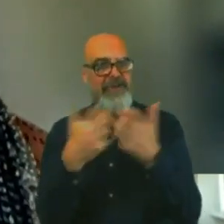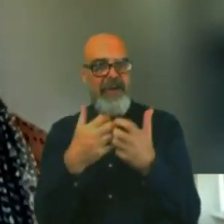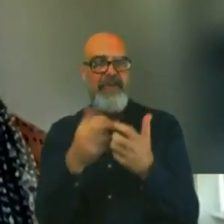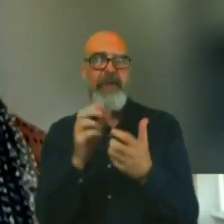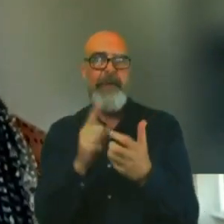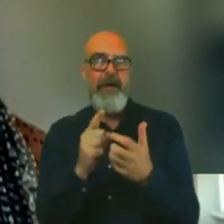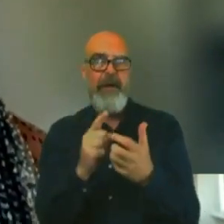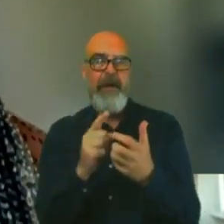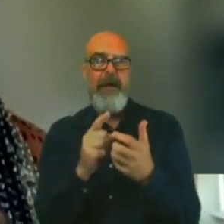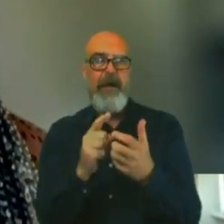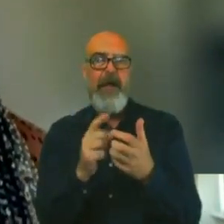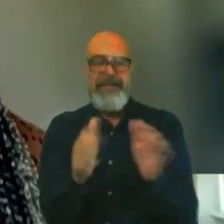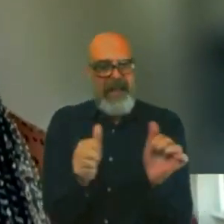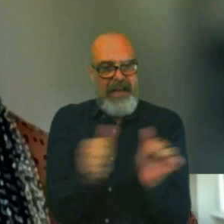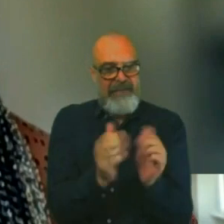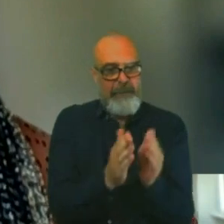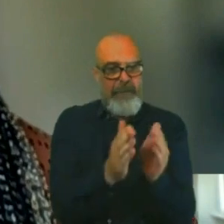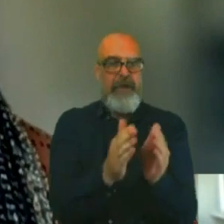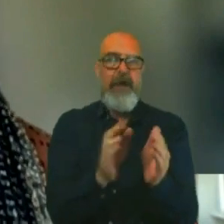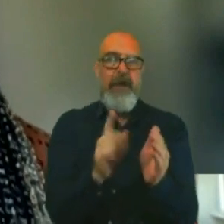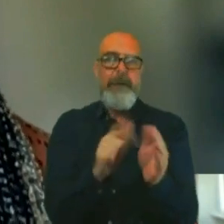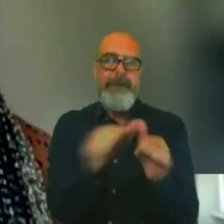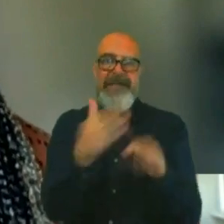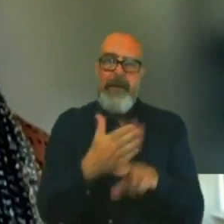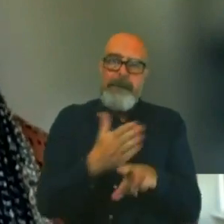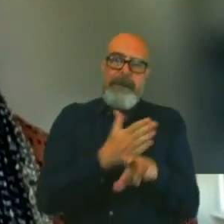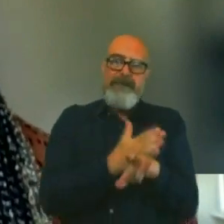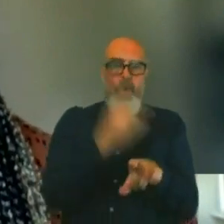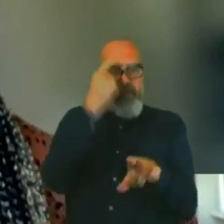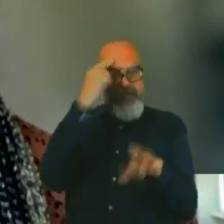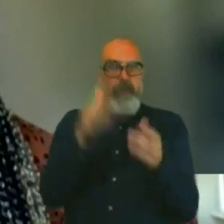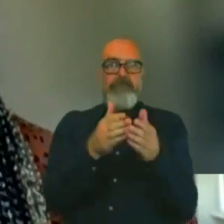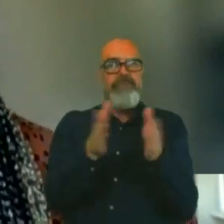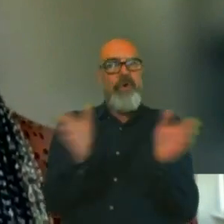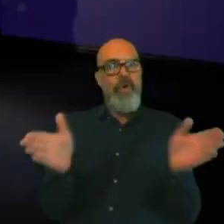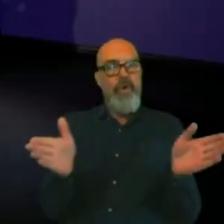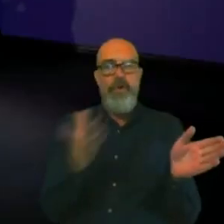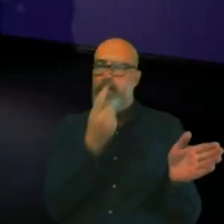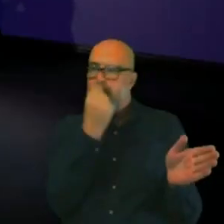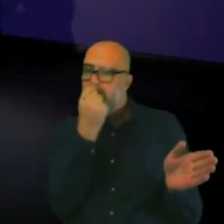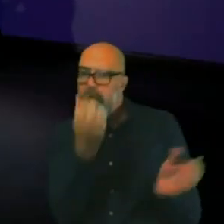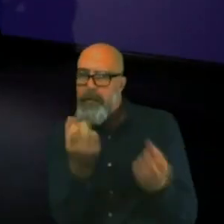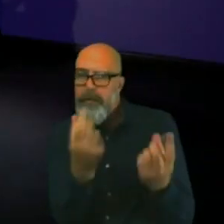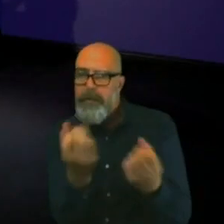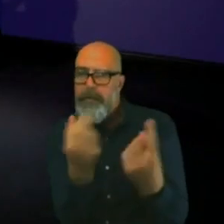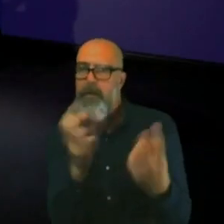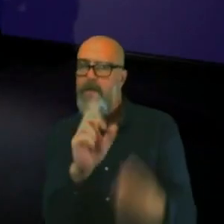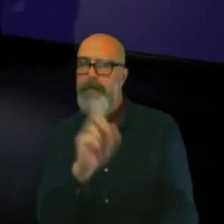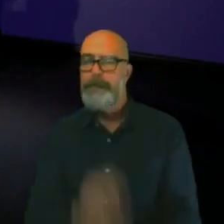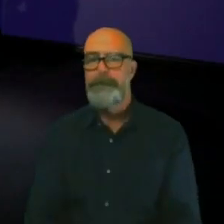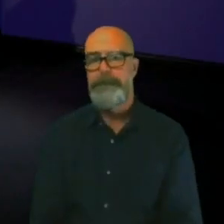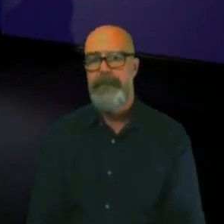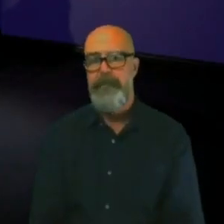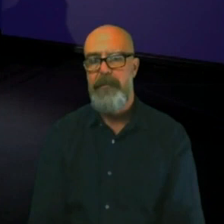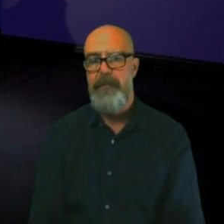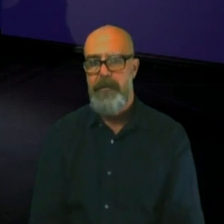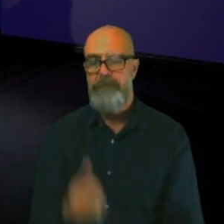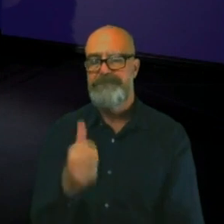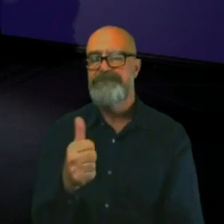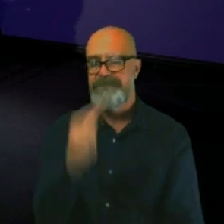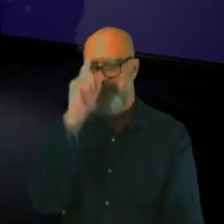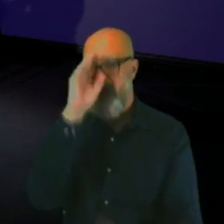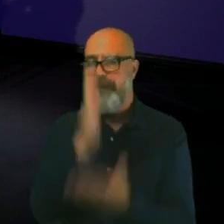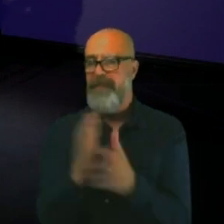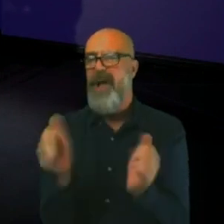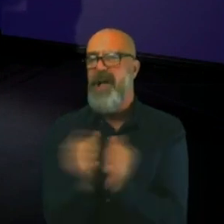but also focus on what you're good at and what your strengths are. Beautiful. I absolutely believe in that. Go with your heart.